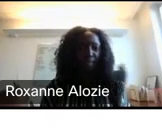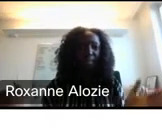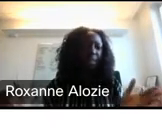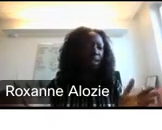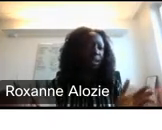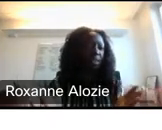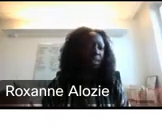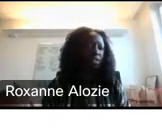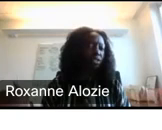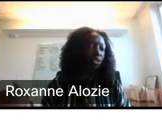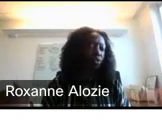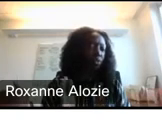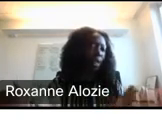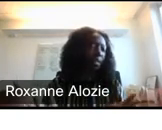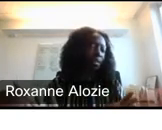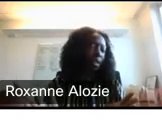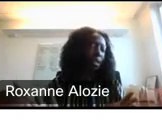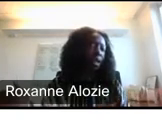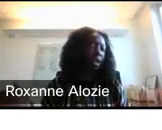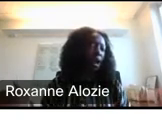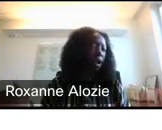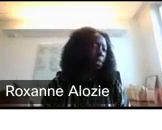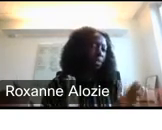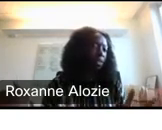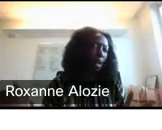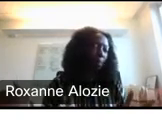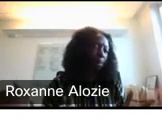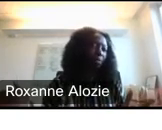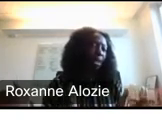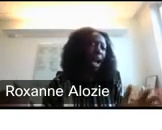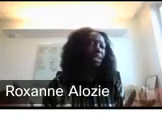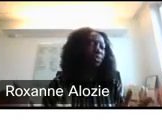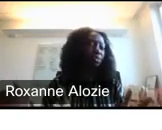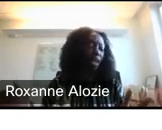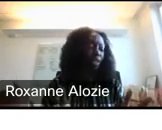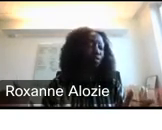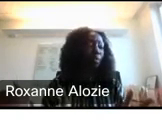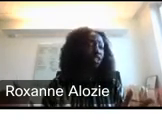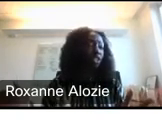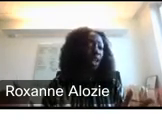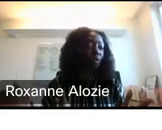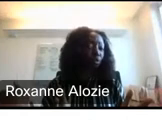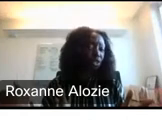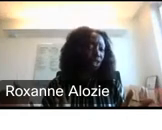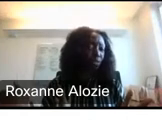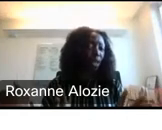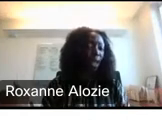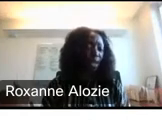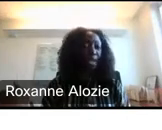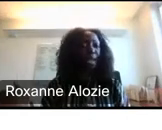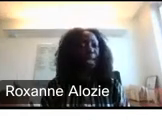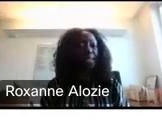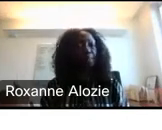I think that's it. I think this just gives you a case study. It's an example of the kind of information that I'll receive.